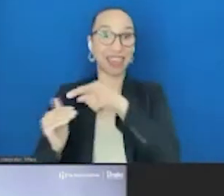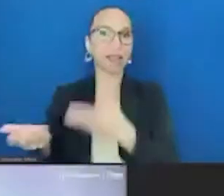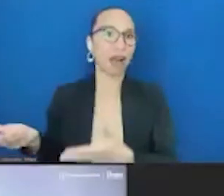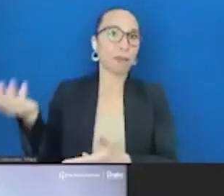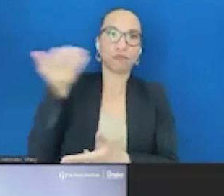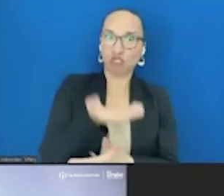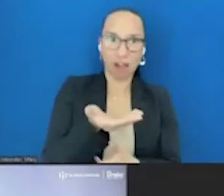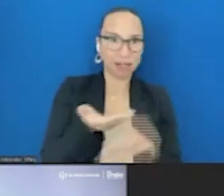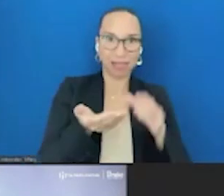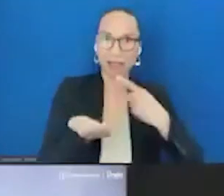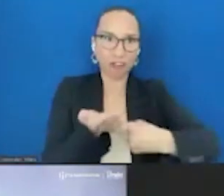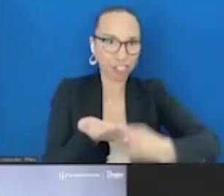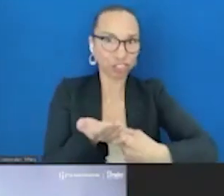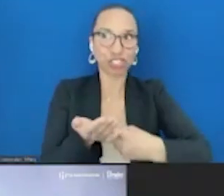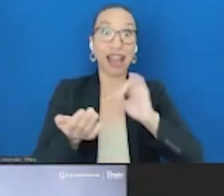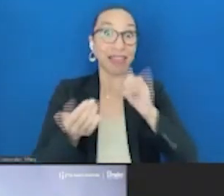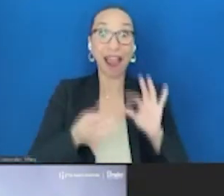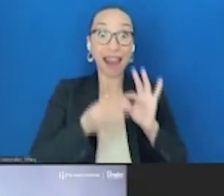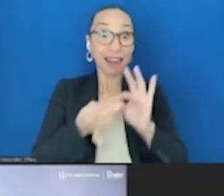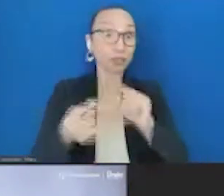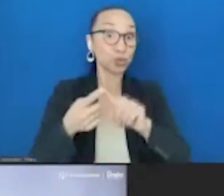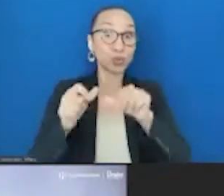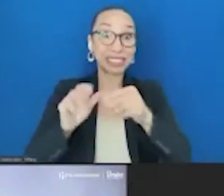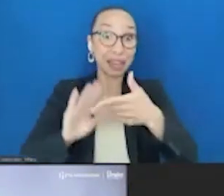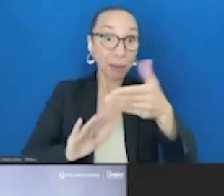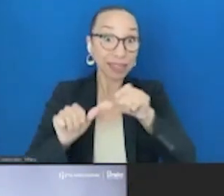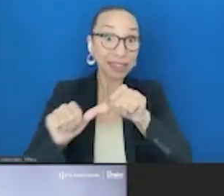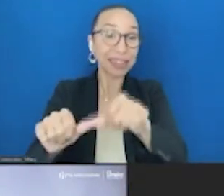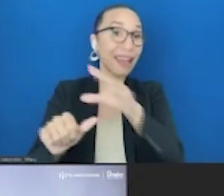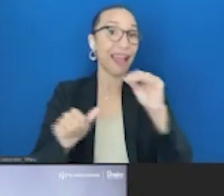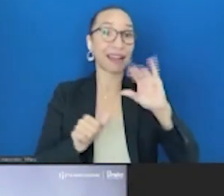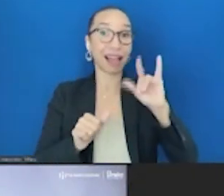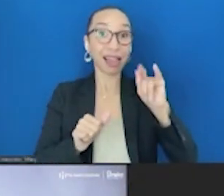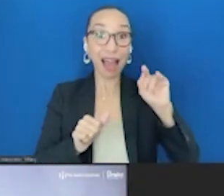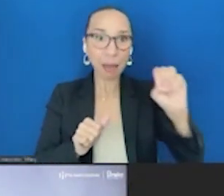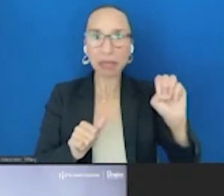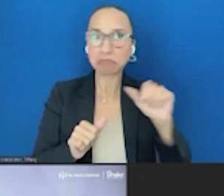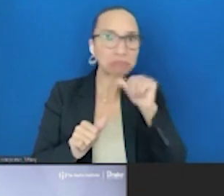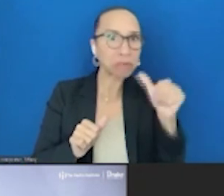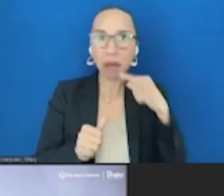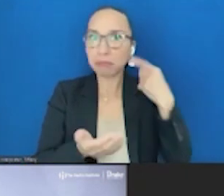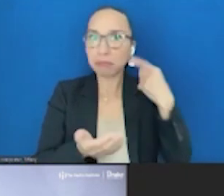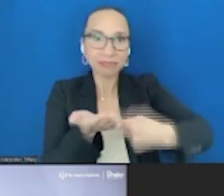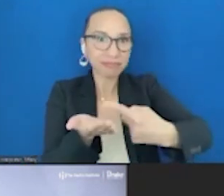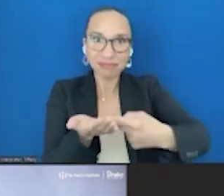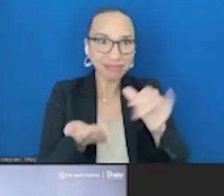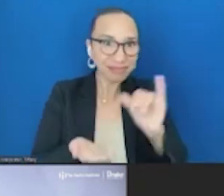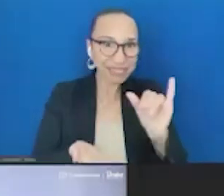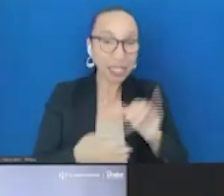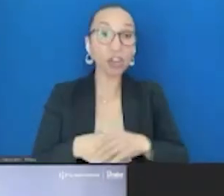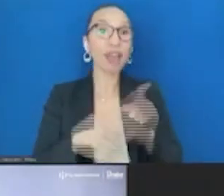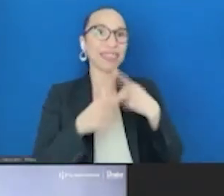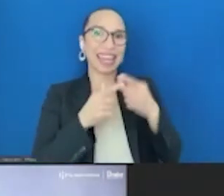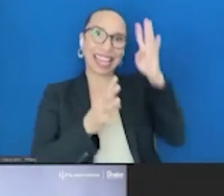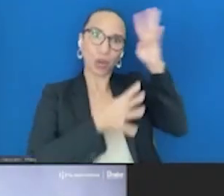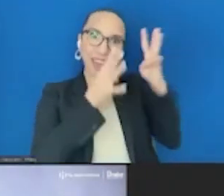sustainability and climate and national security haven't been brought in. And the links to innovation, innovation in the private sector, science, innovation,